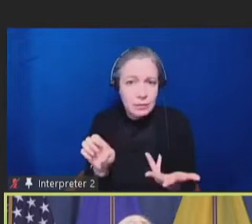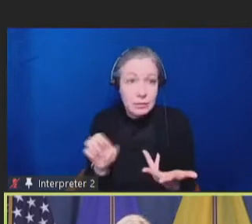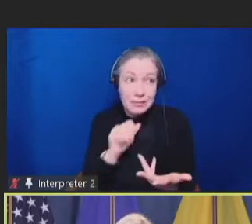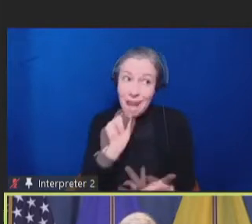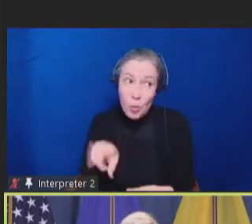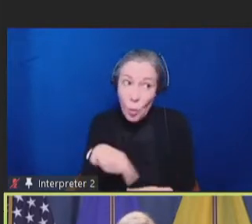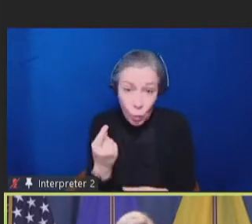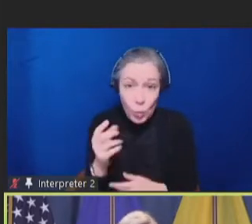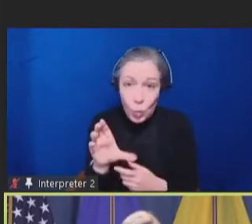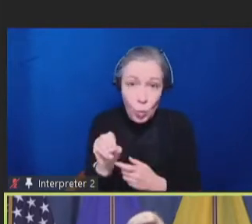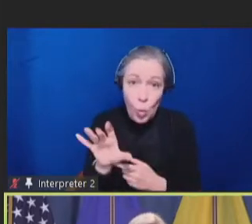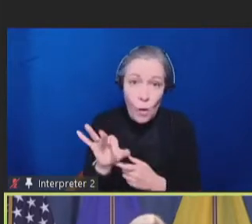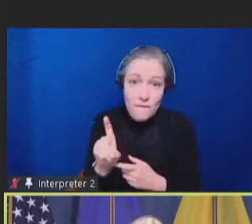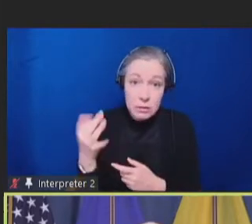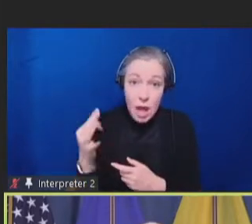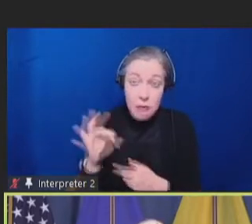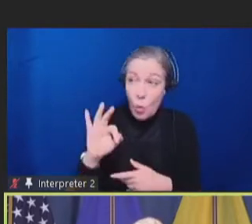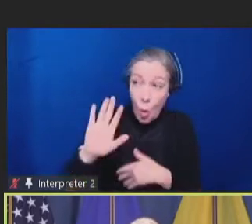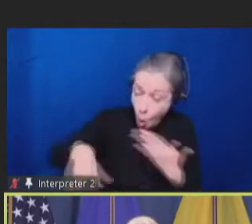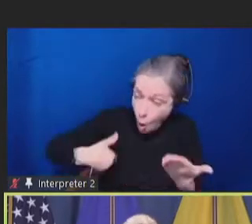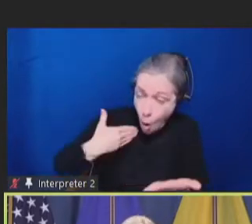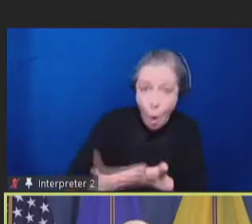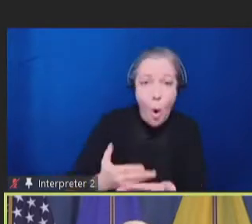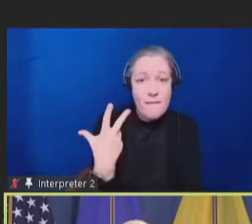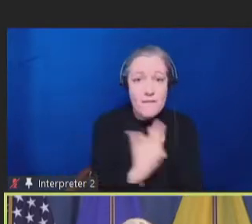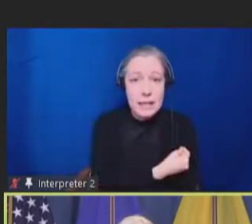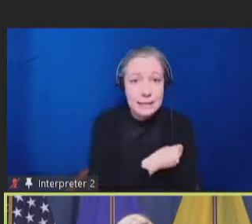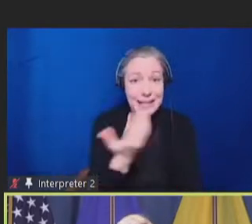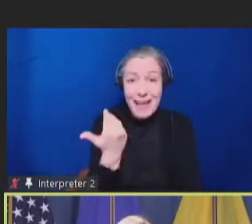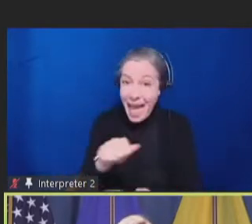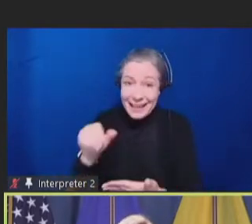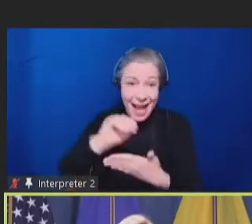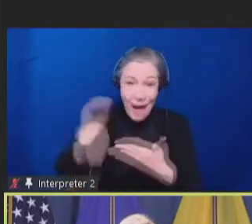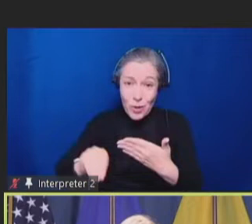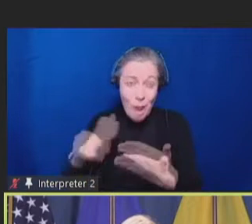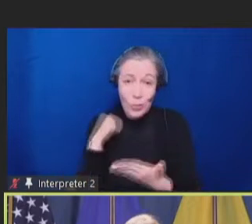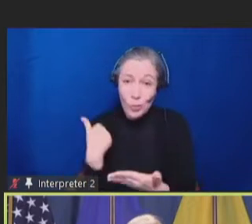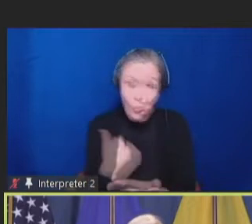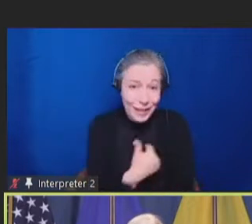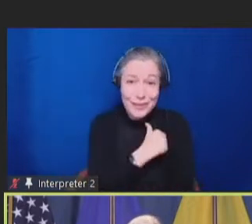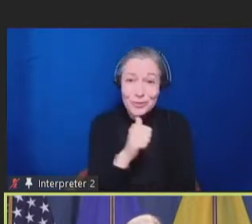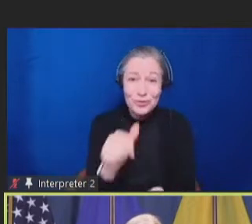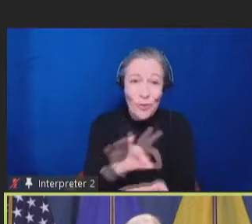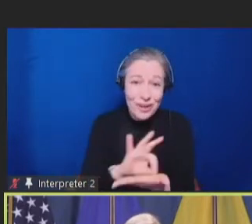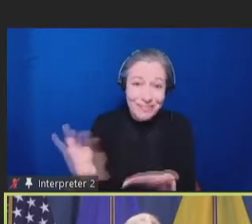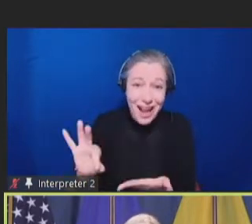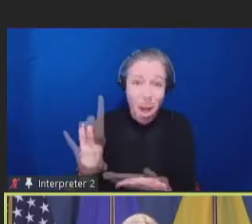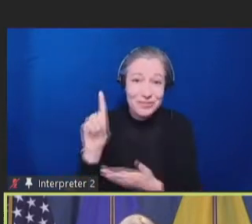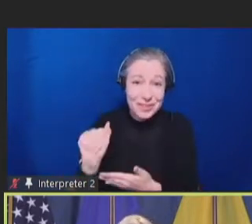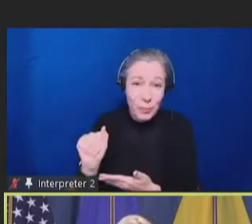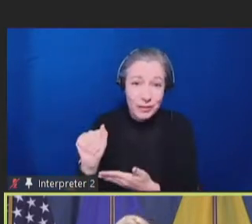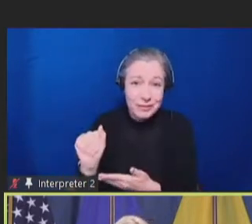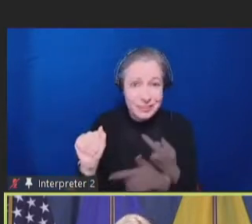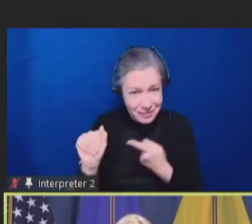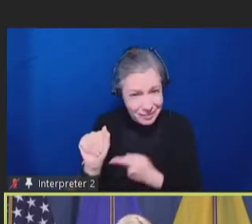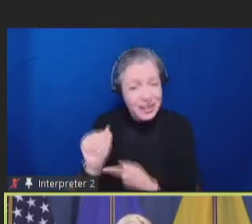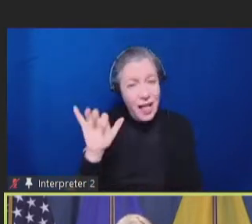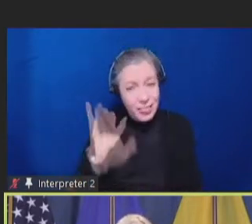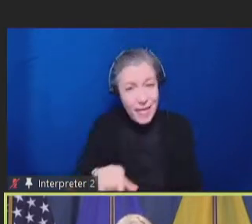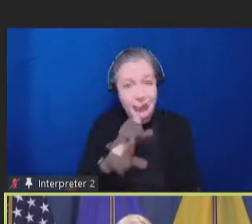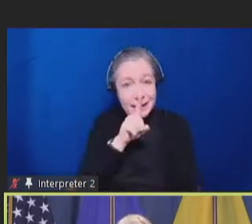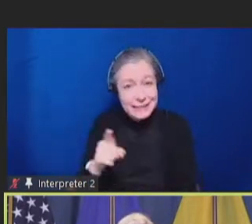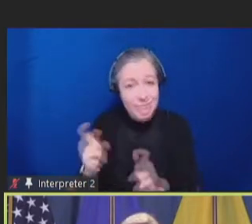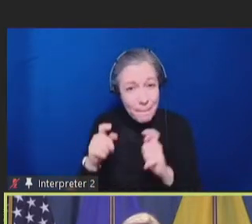and really for any outcome. And that's a problem when we're thinking about the biggest minority group in the United